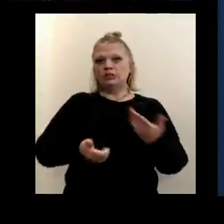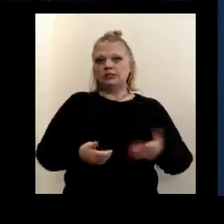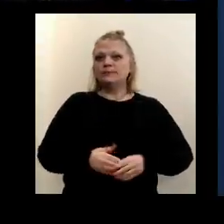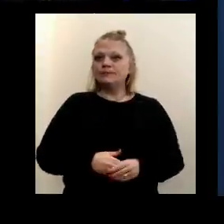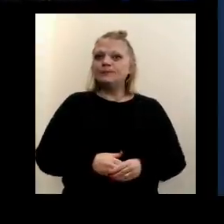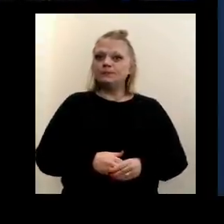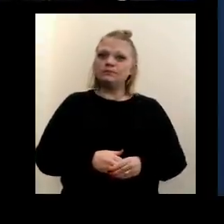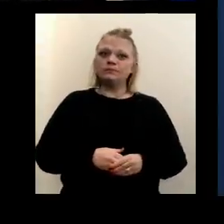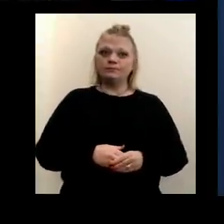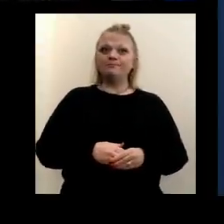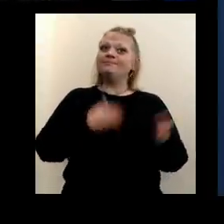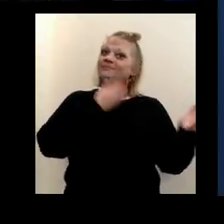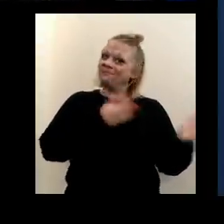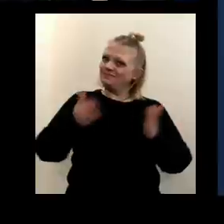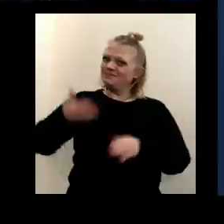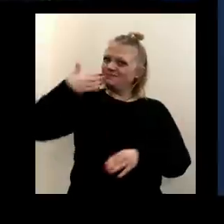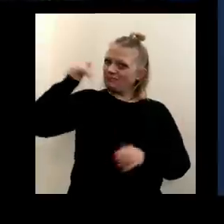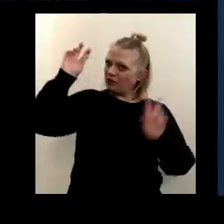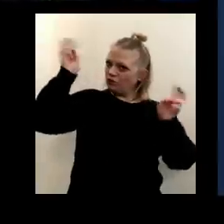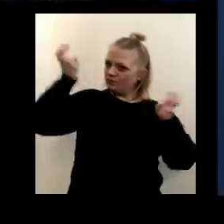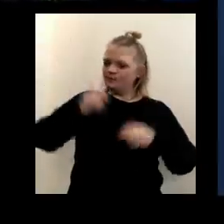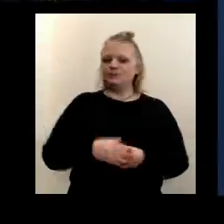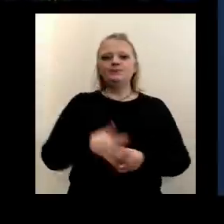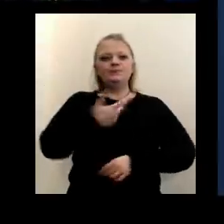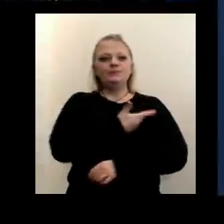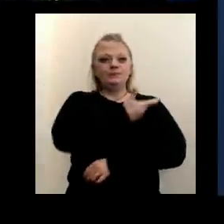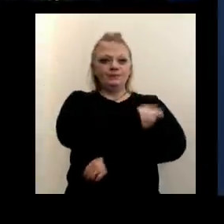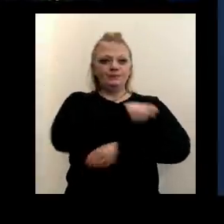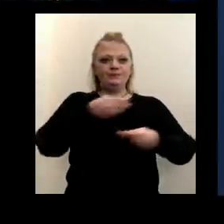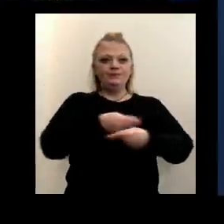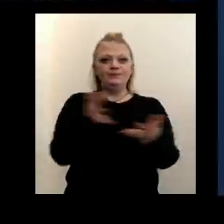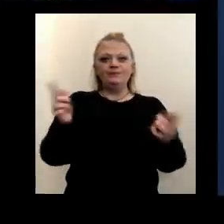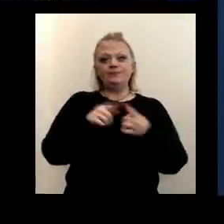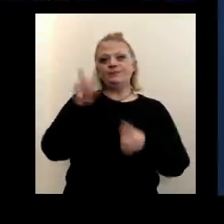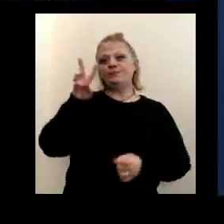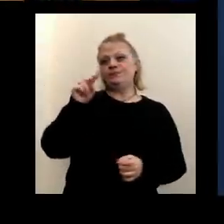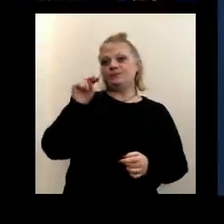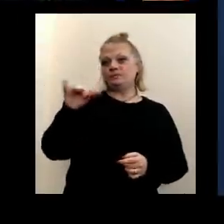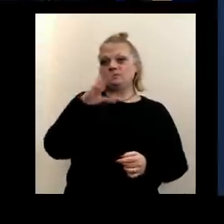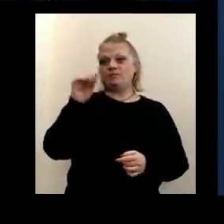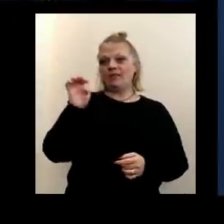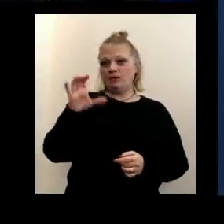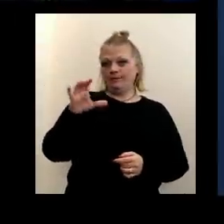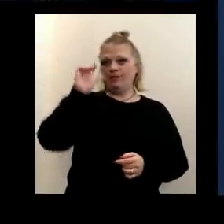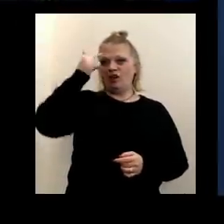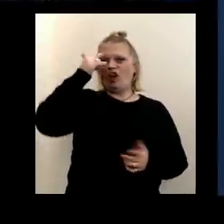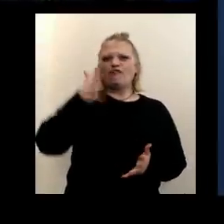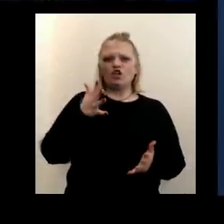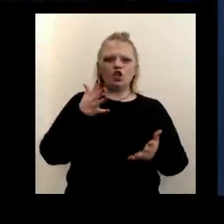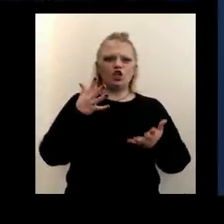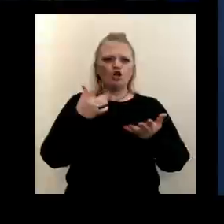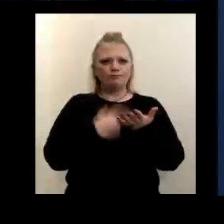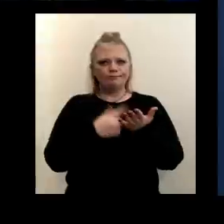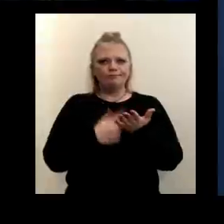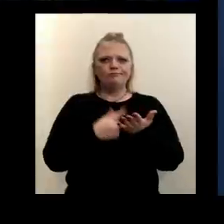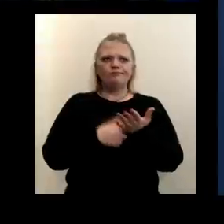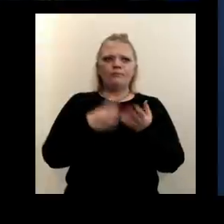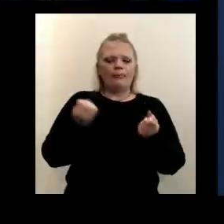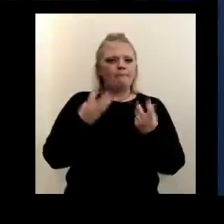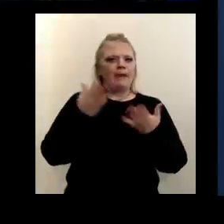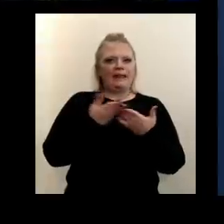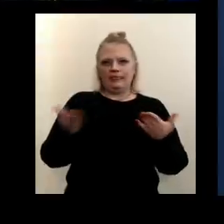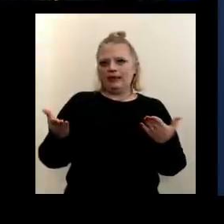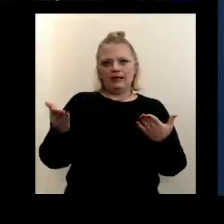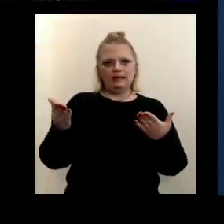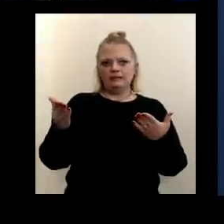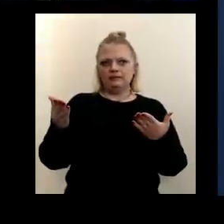Now on a better topic, vaccine delivery to Western New York and Erie County. The governor talked about a number of things earlier today with regards to